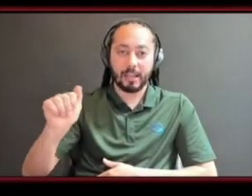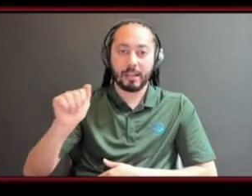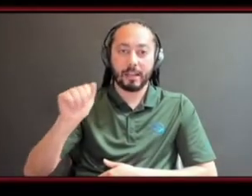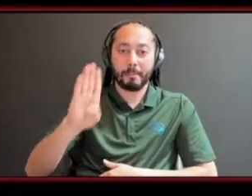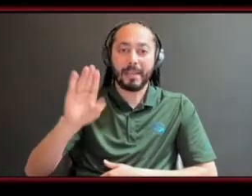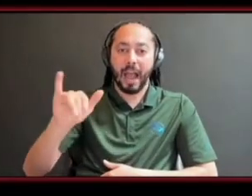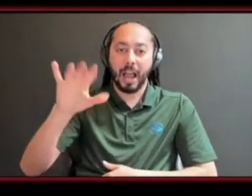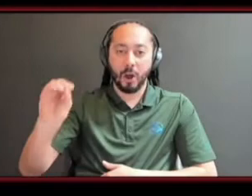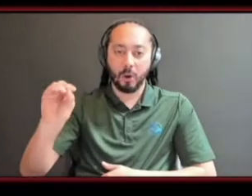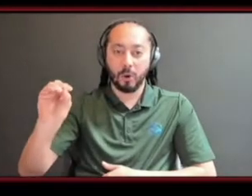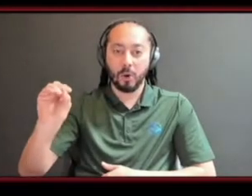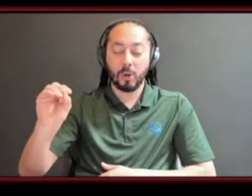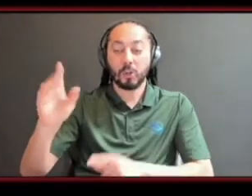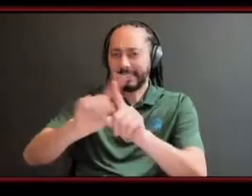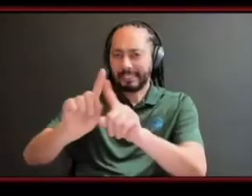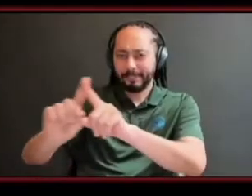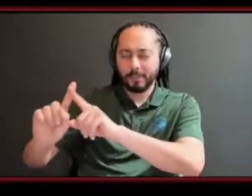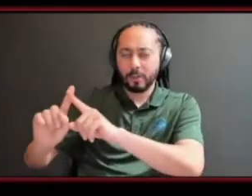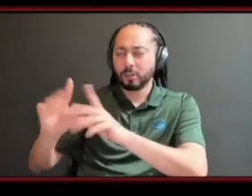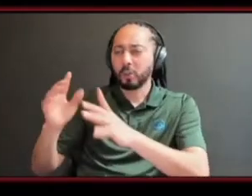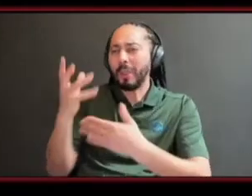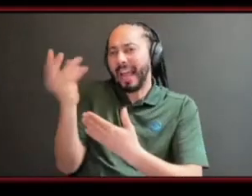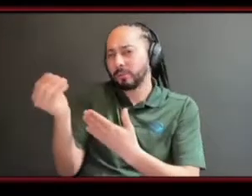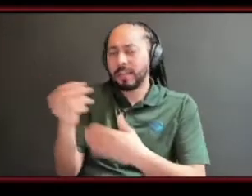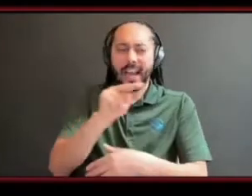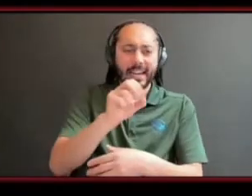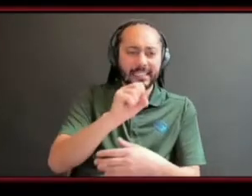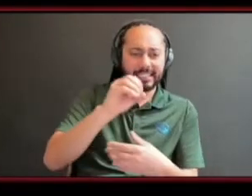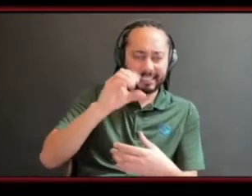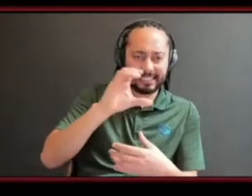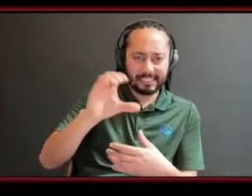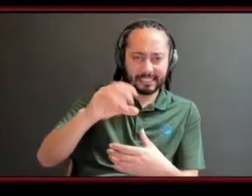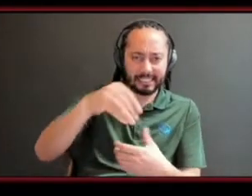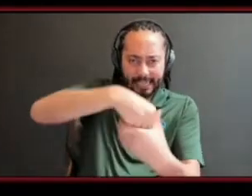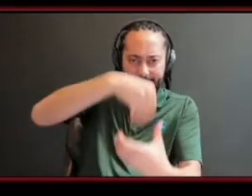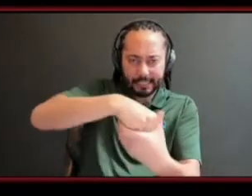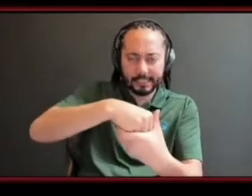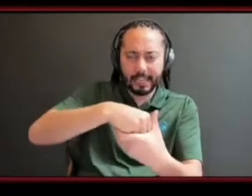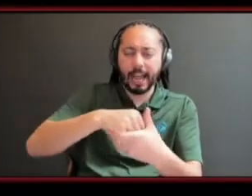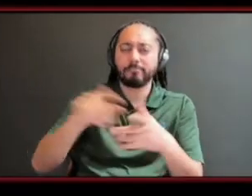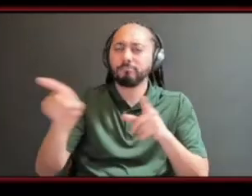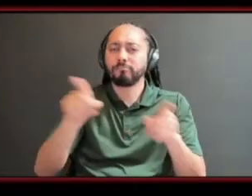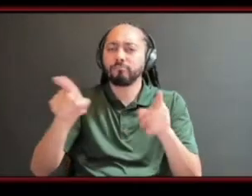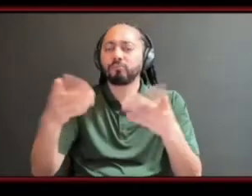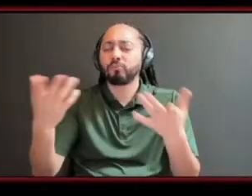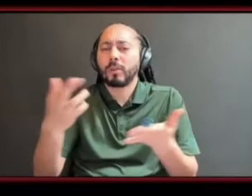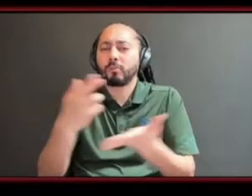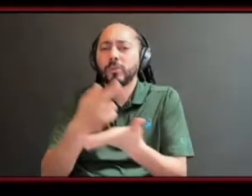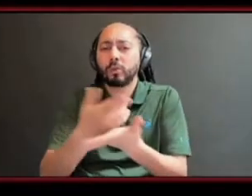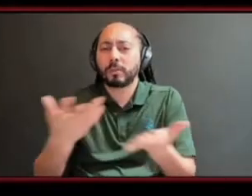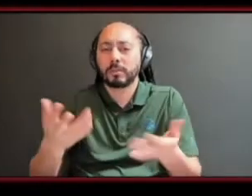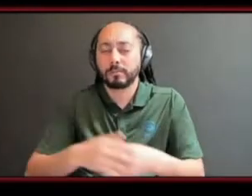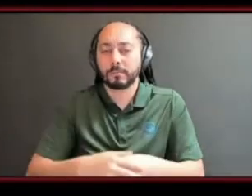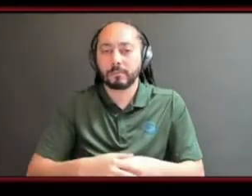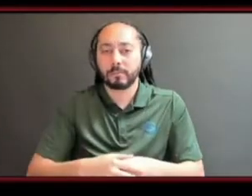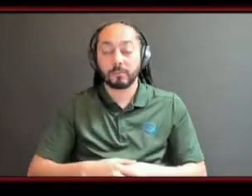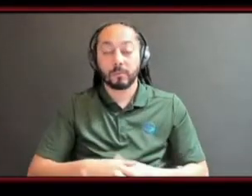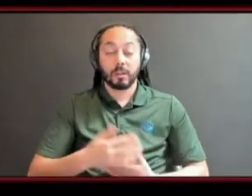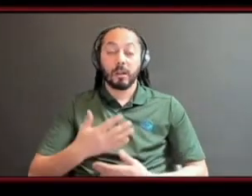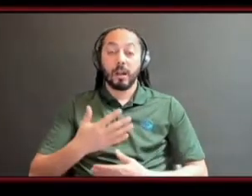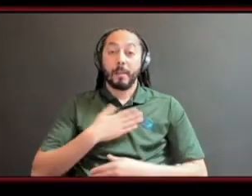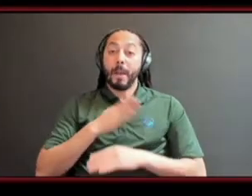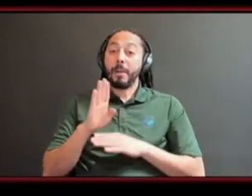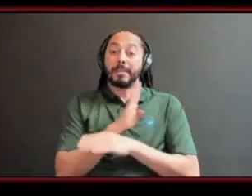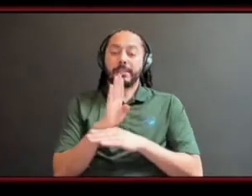i think my journey is a bit different than others my education allowed me to kind of step into the journey and then